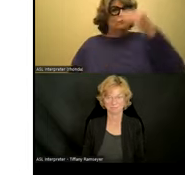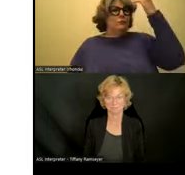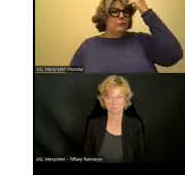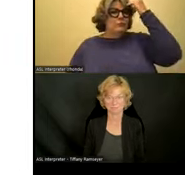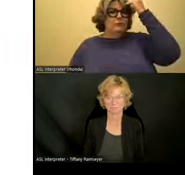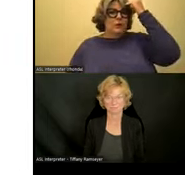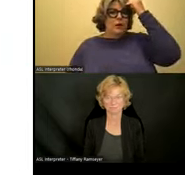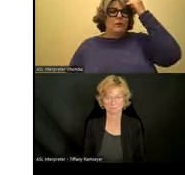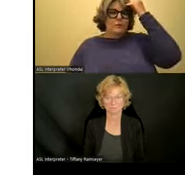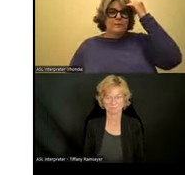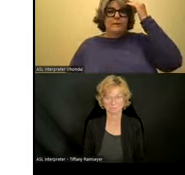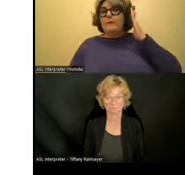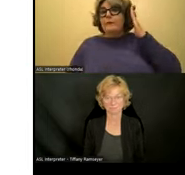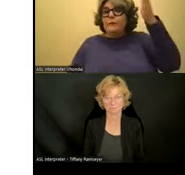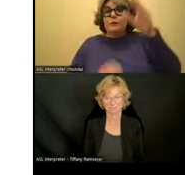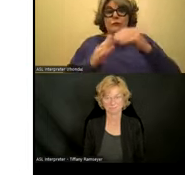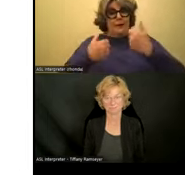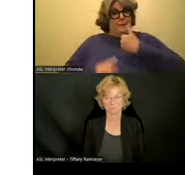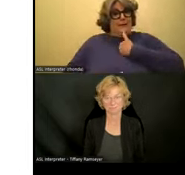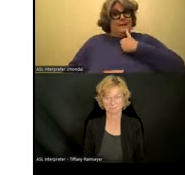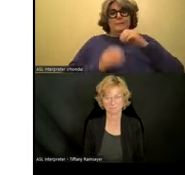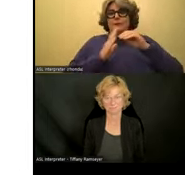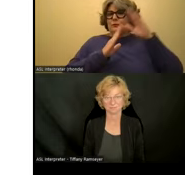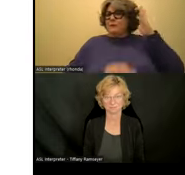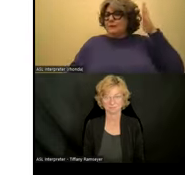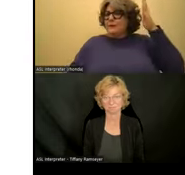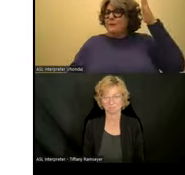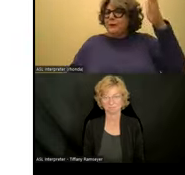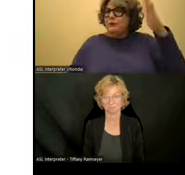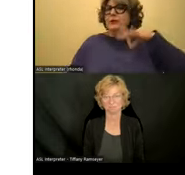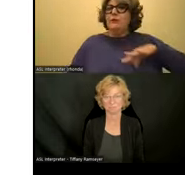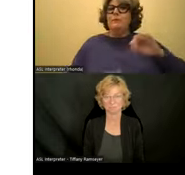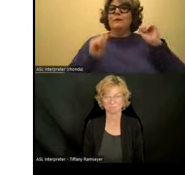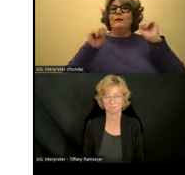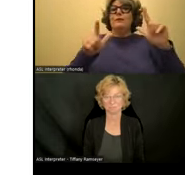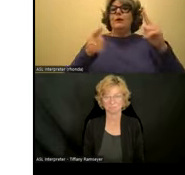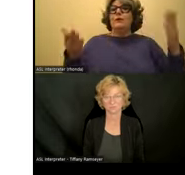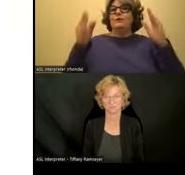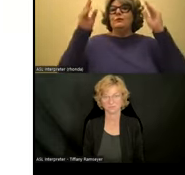for future students, not just myself, it'll it'll benefit you as a teacher.